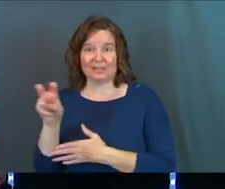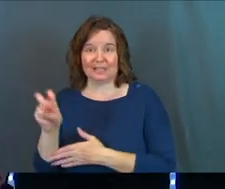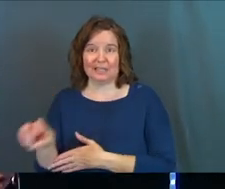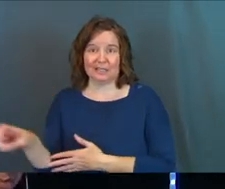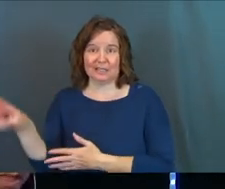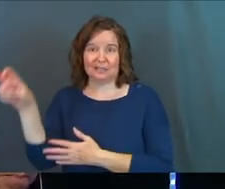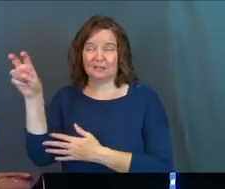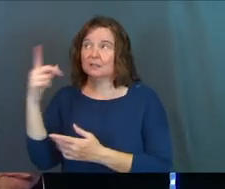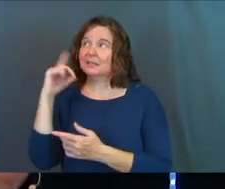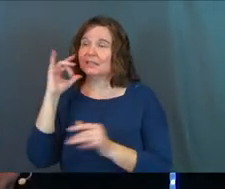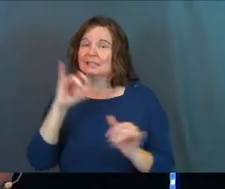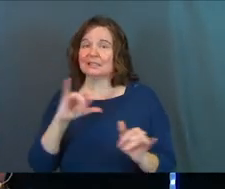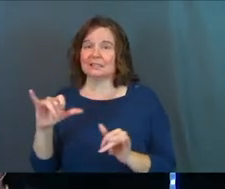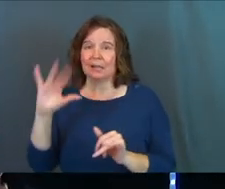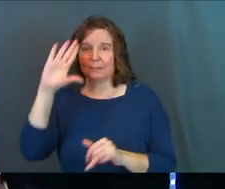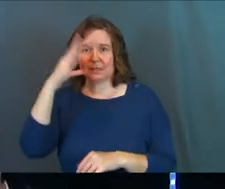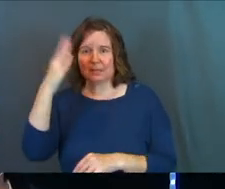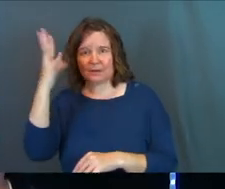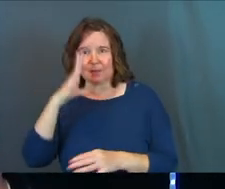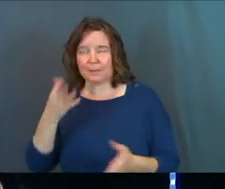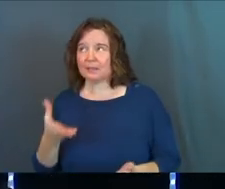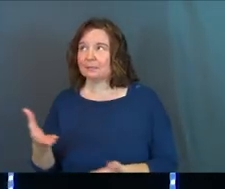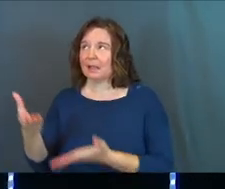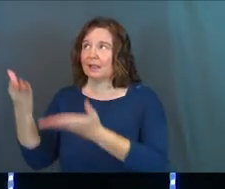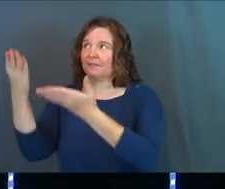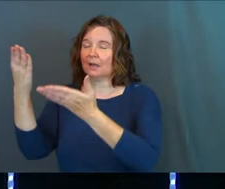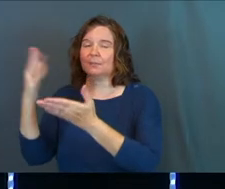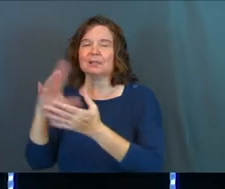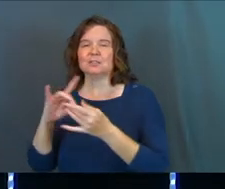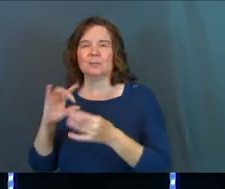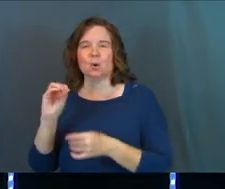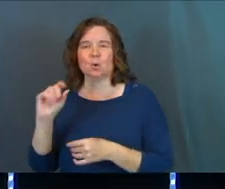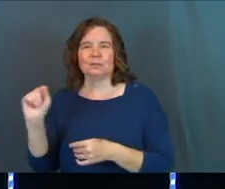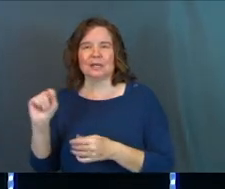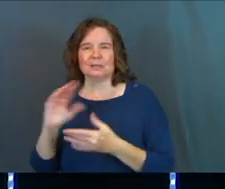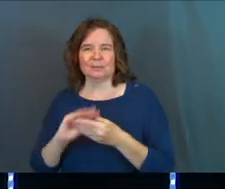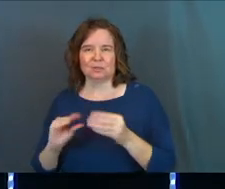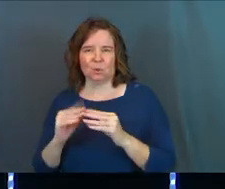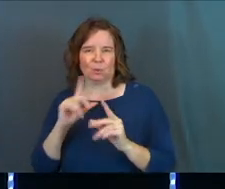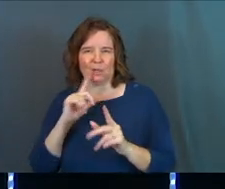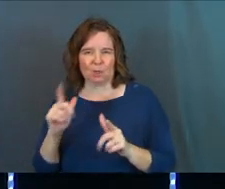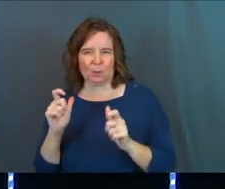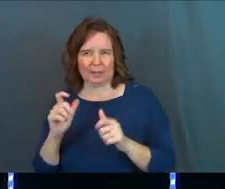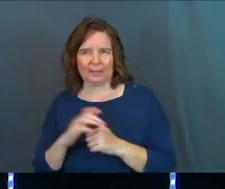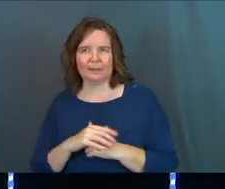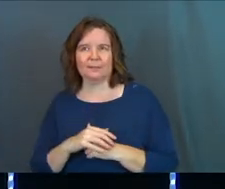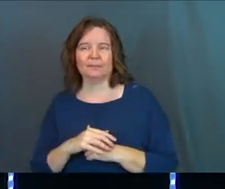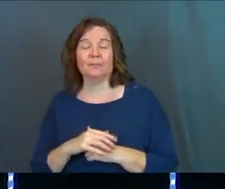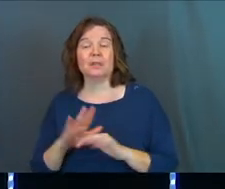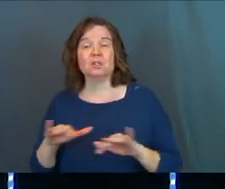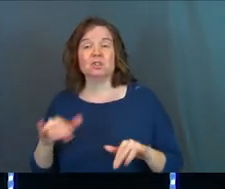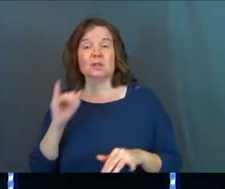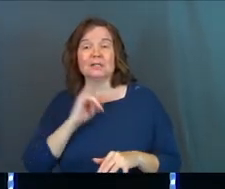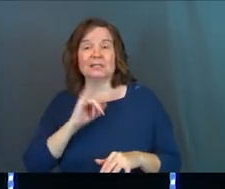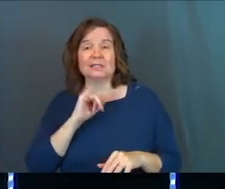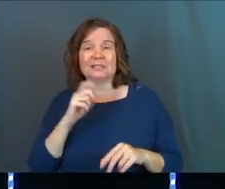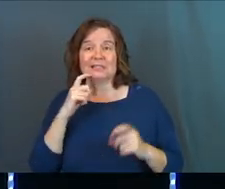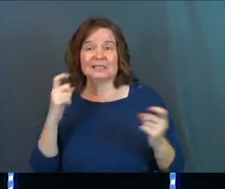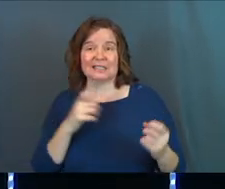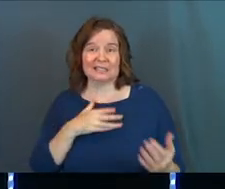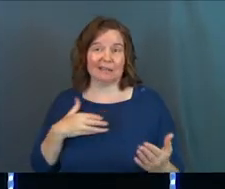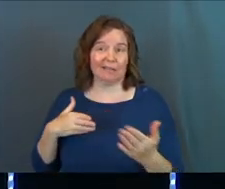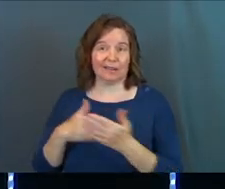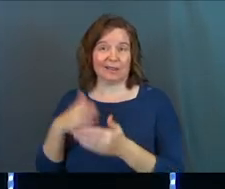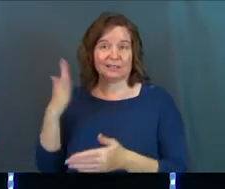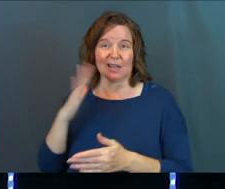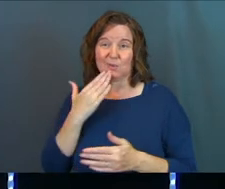wilderness, so the Son of Man must be lifted up. He's referring to an Old Testament story there just really, really quickly. The children of Israel sinned against